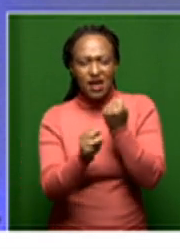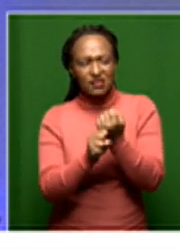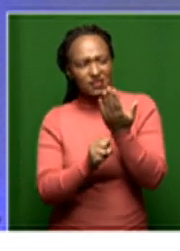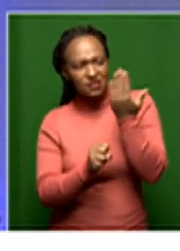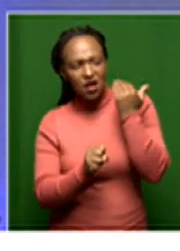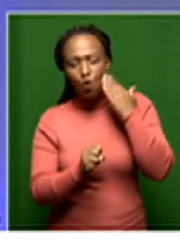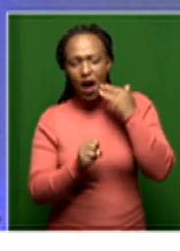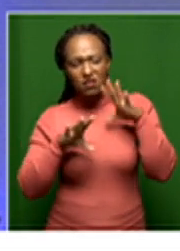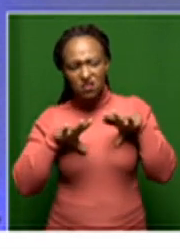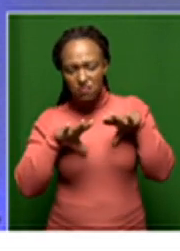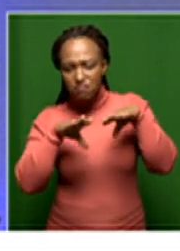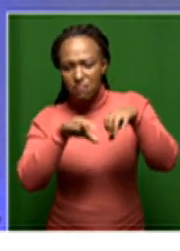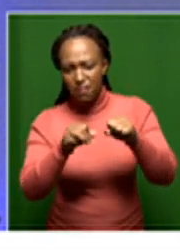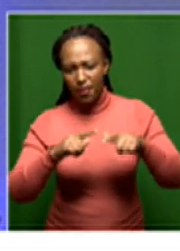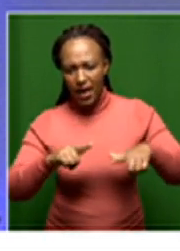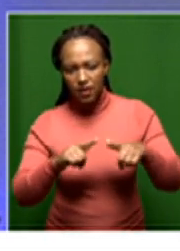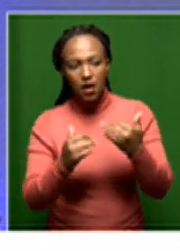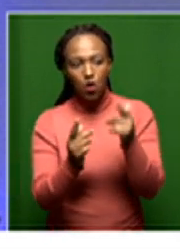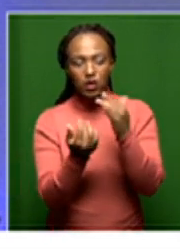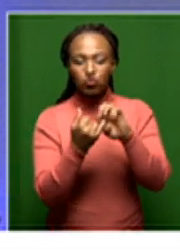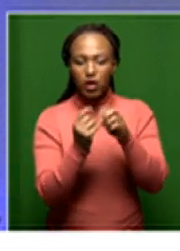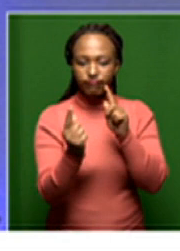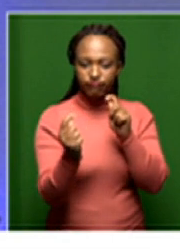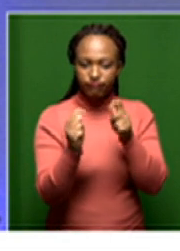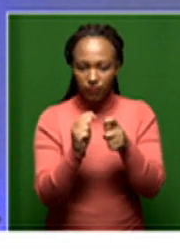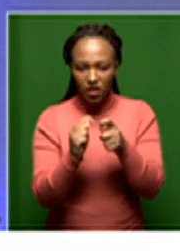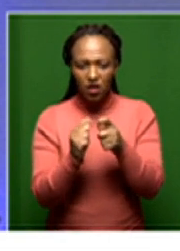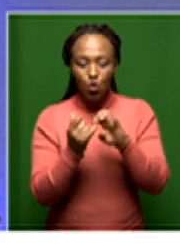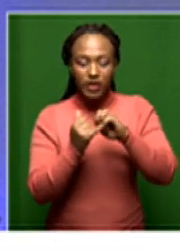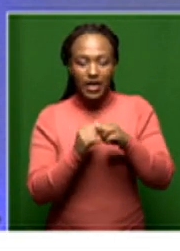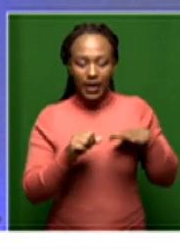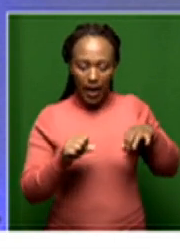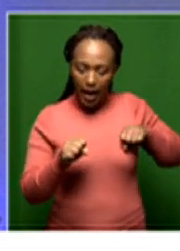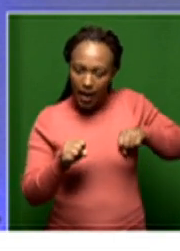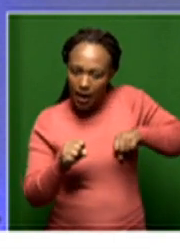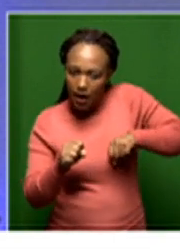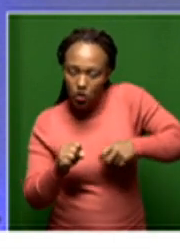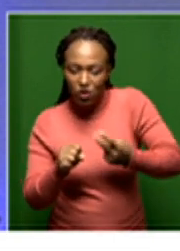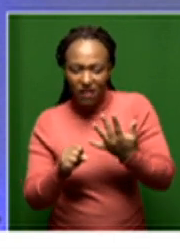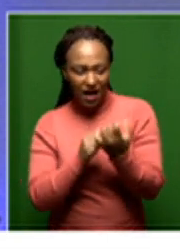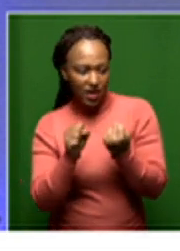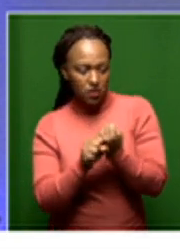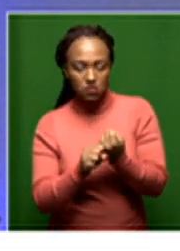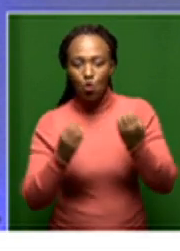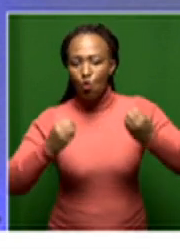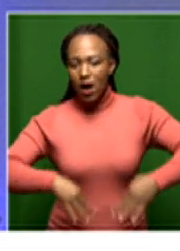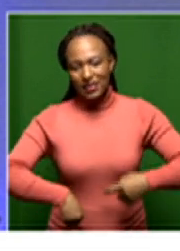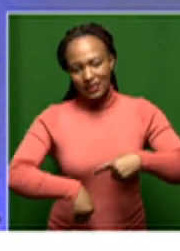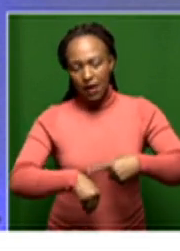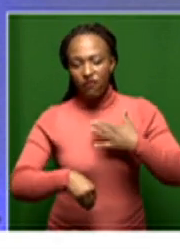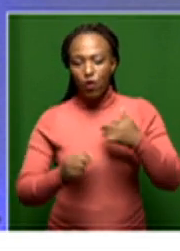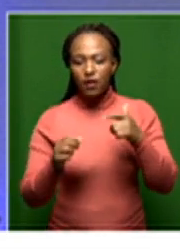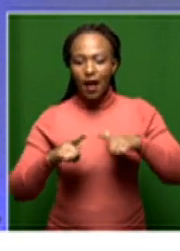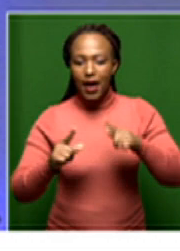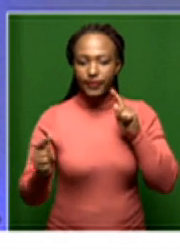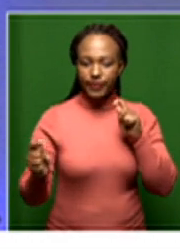land dispossession, we are trying to grapple with 25 years of essential wastage in the land reform space,